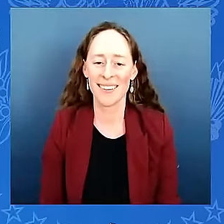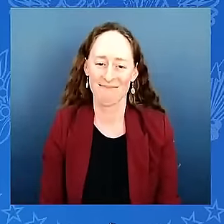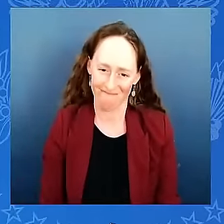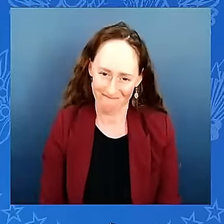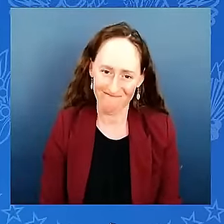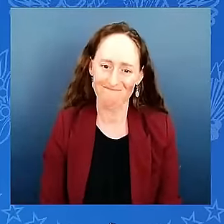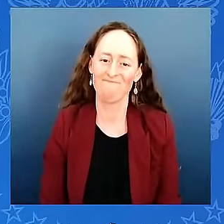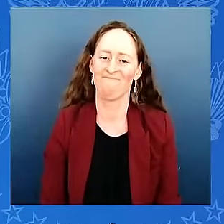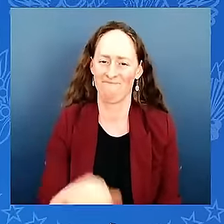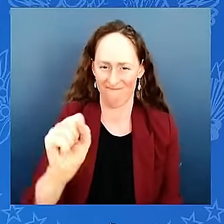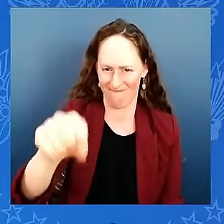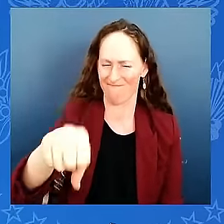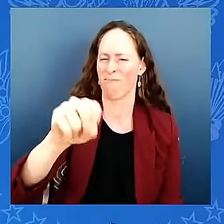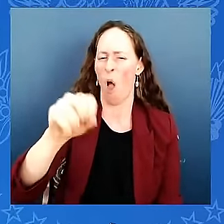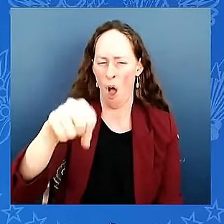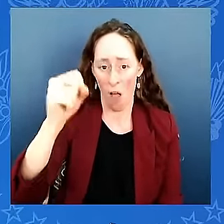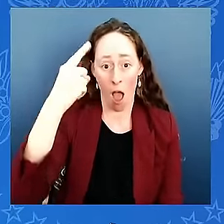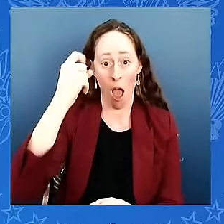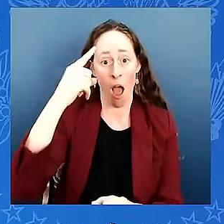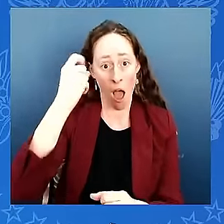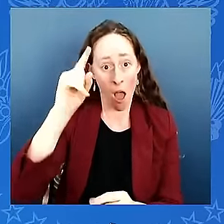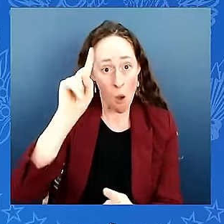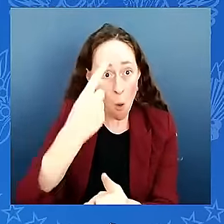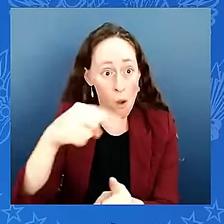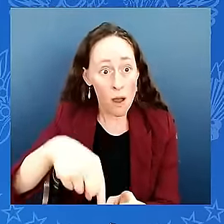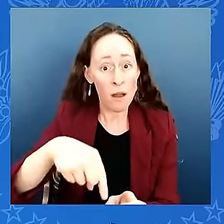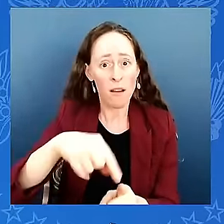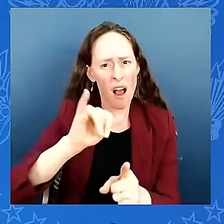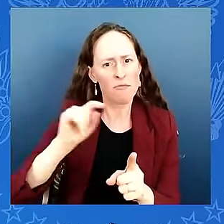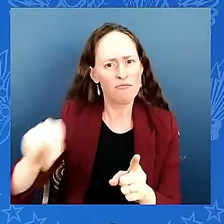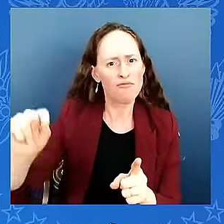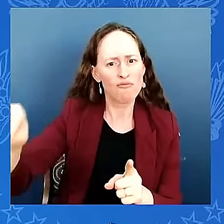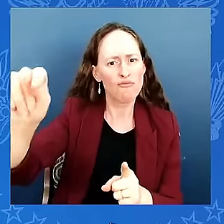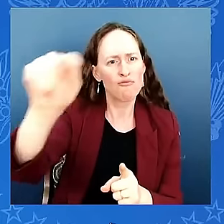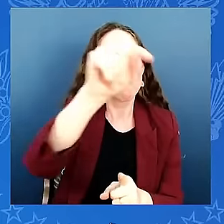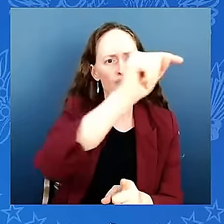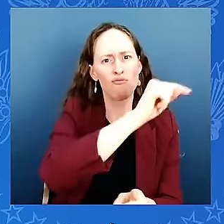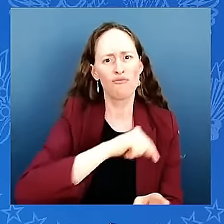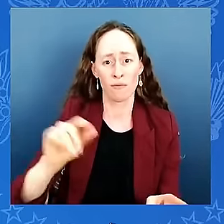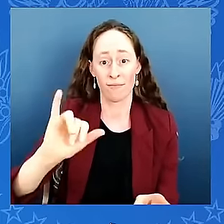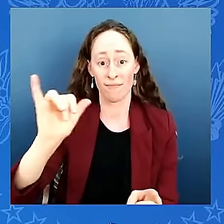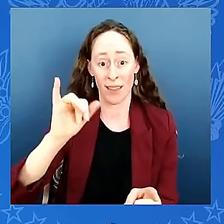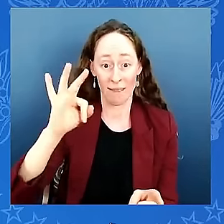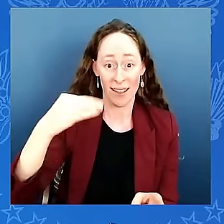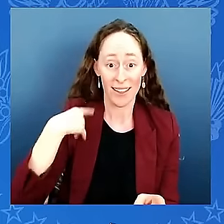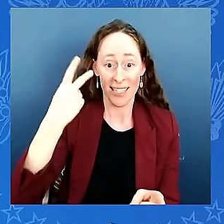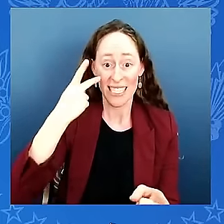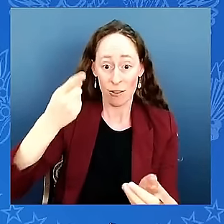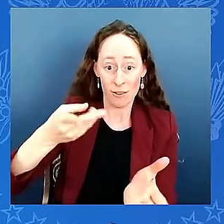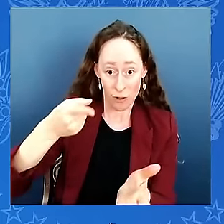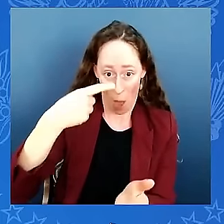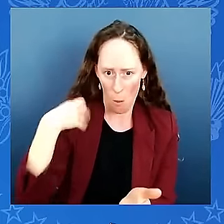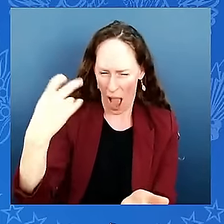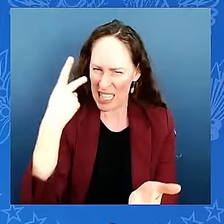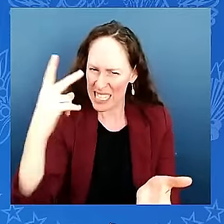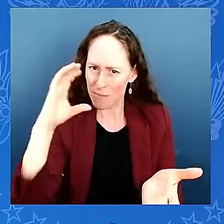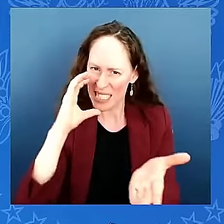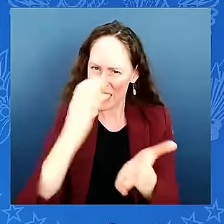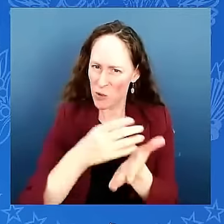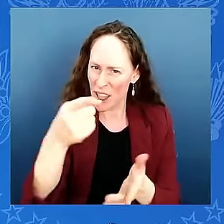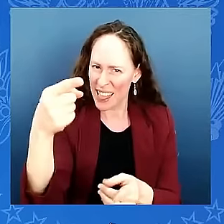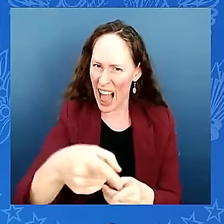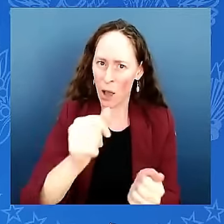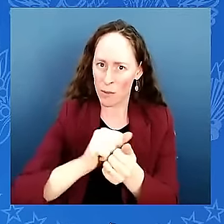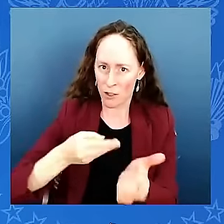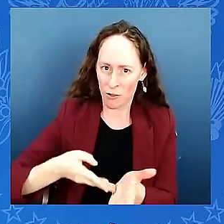with the shovel in your hand up on the board here and a hard hat on celebrating the turn of the